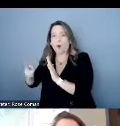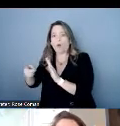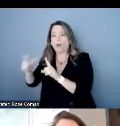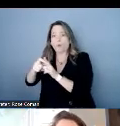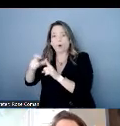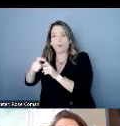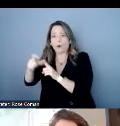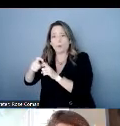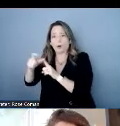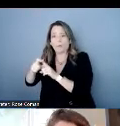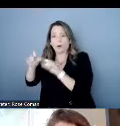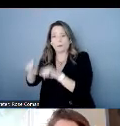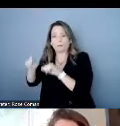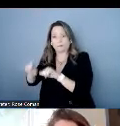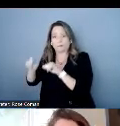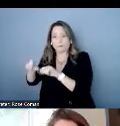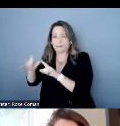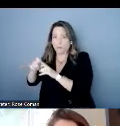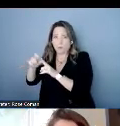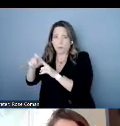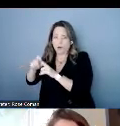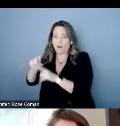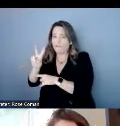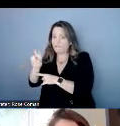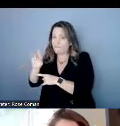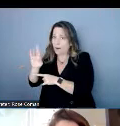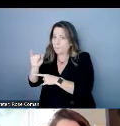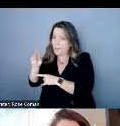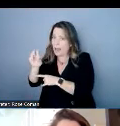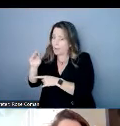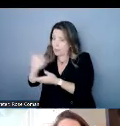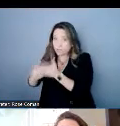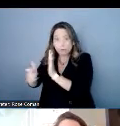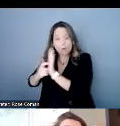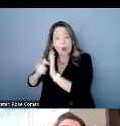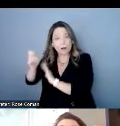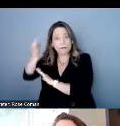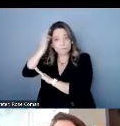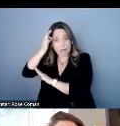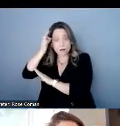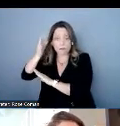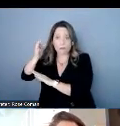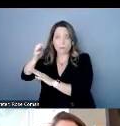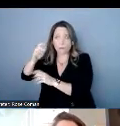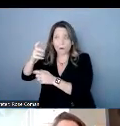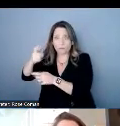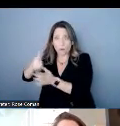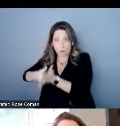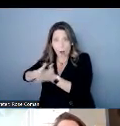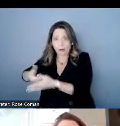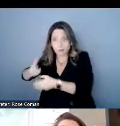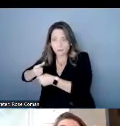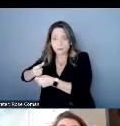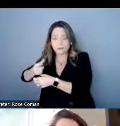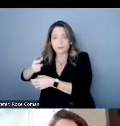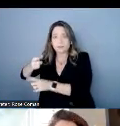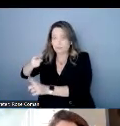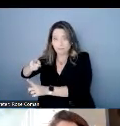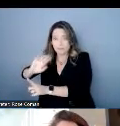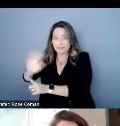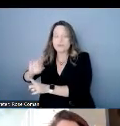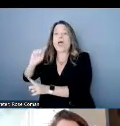verbatim captioning and there is that requirement at the federal communication verbatim you're not summarizing what you hear you're telling